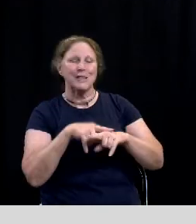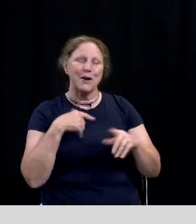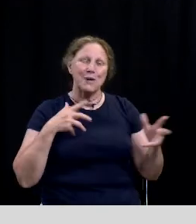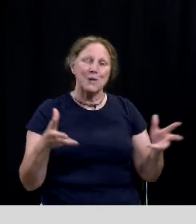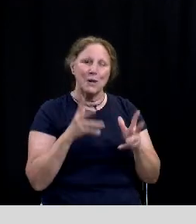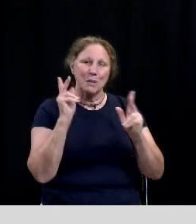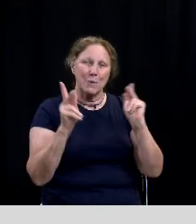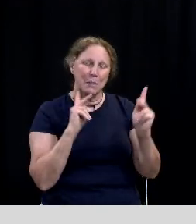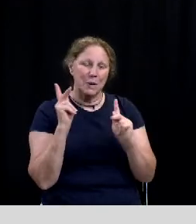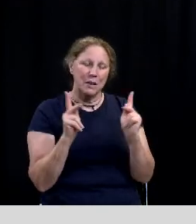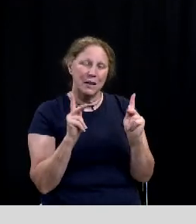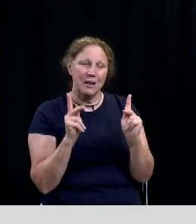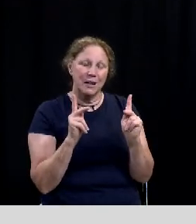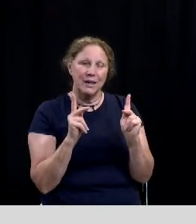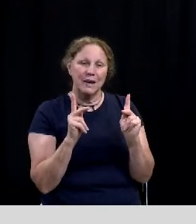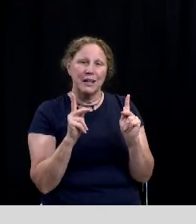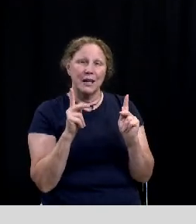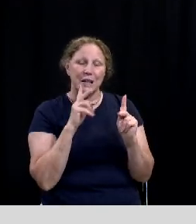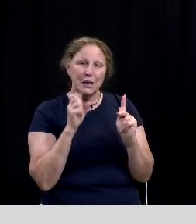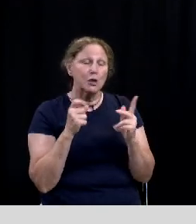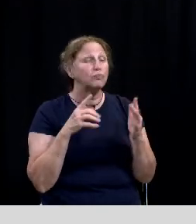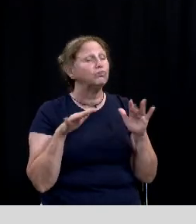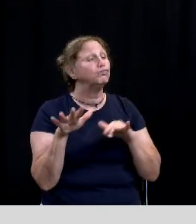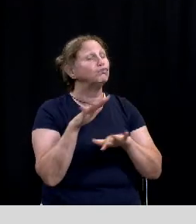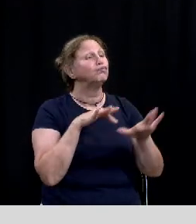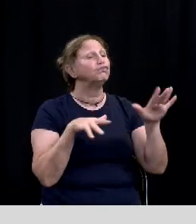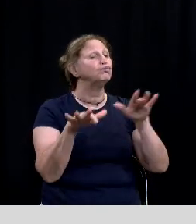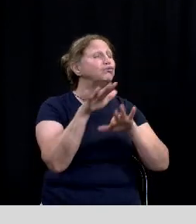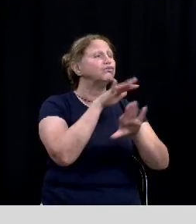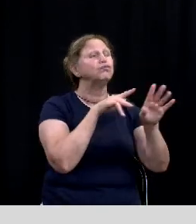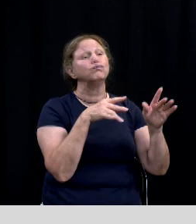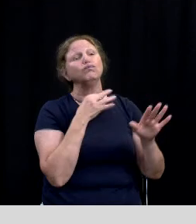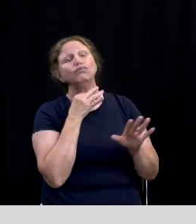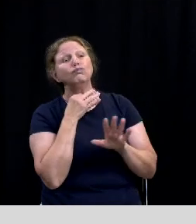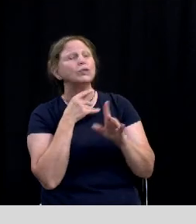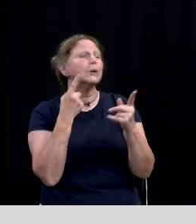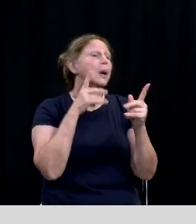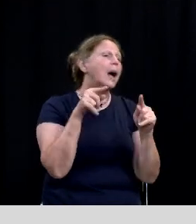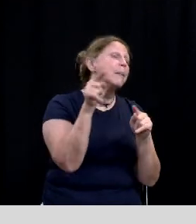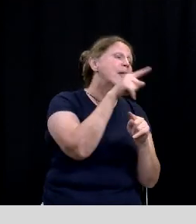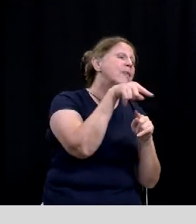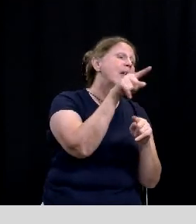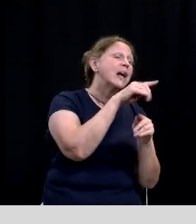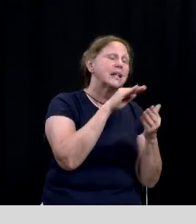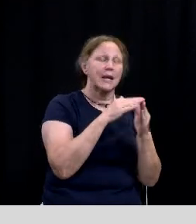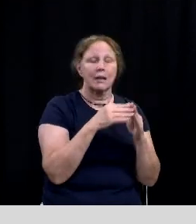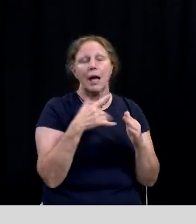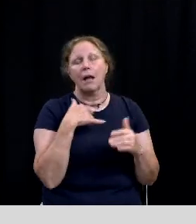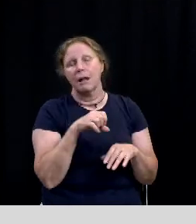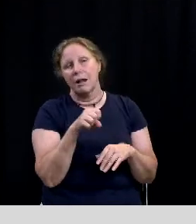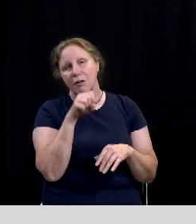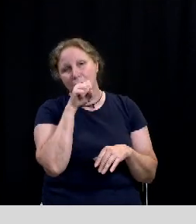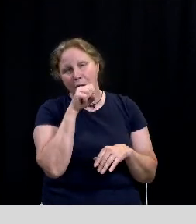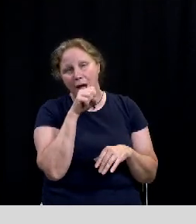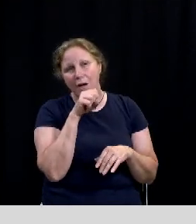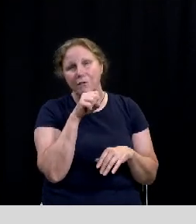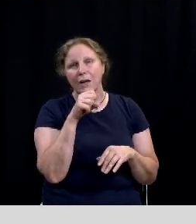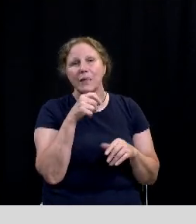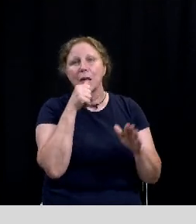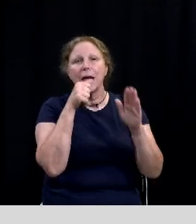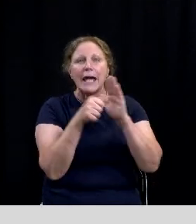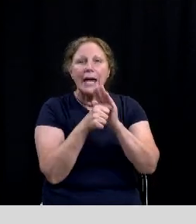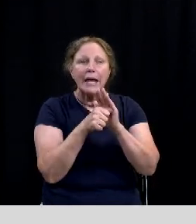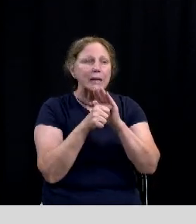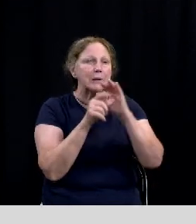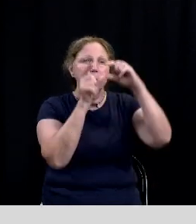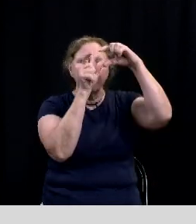folks to you know meander a bit and get to see see what's going on downtown i love a hidden banner or